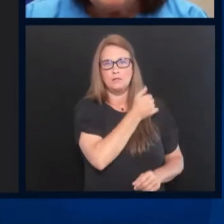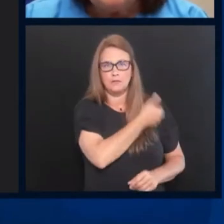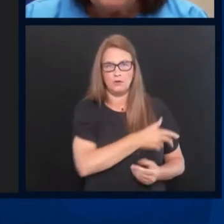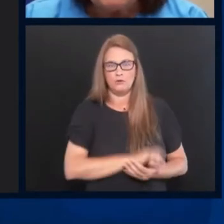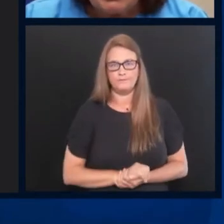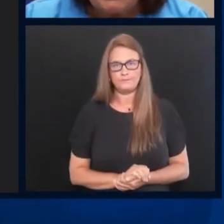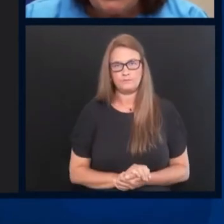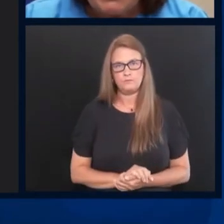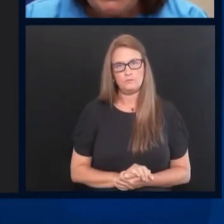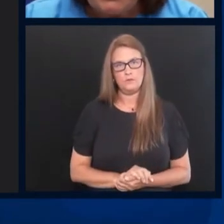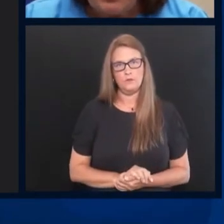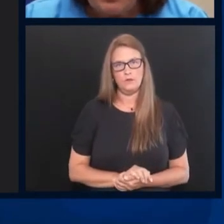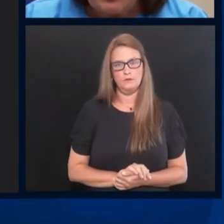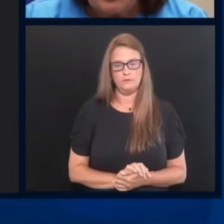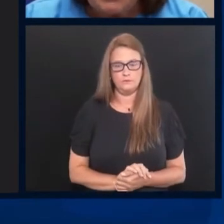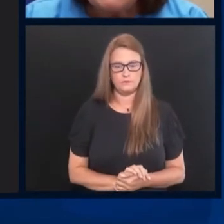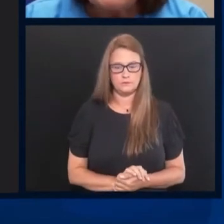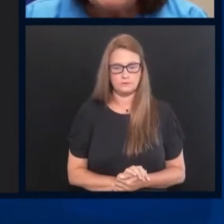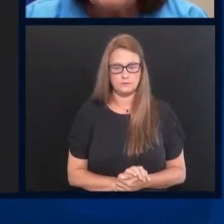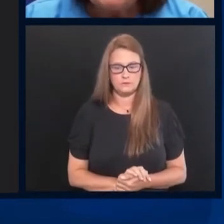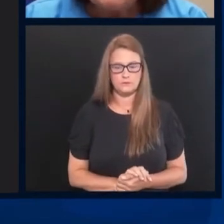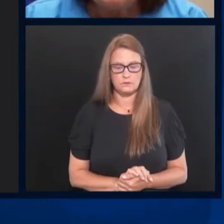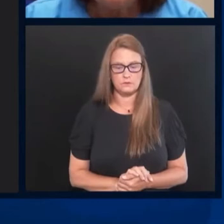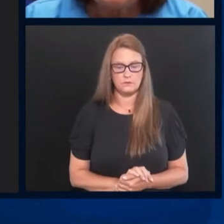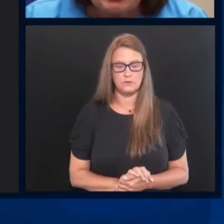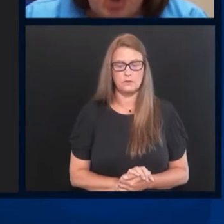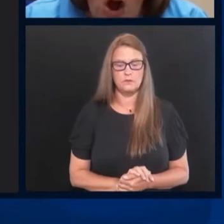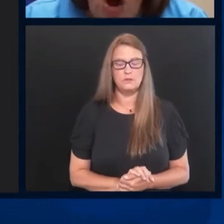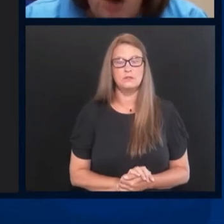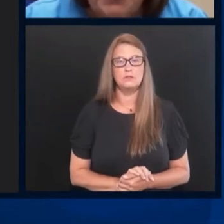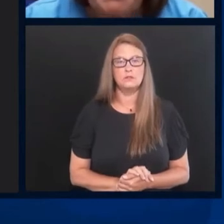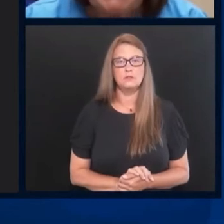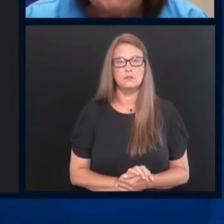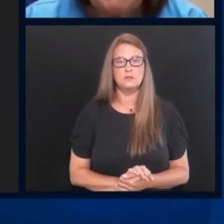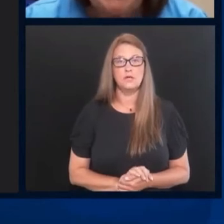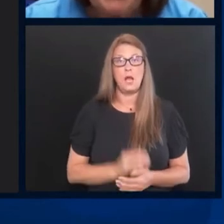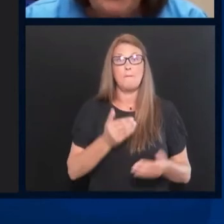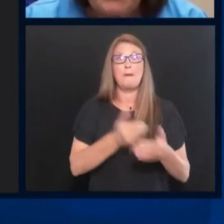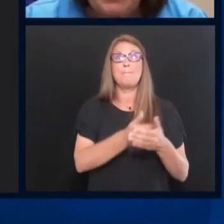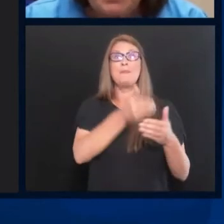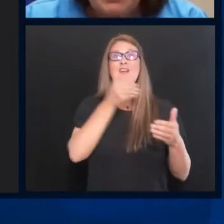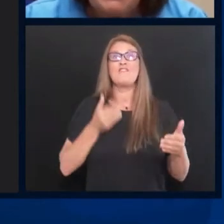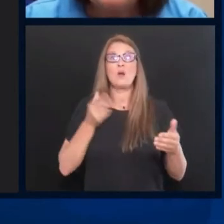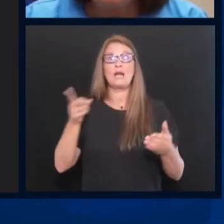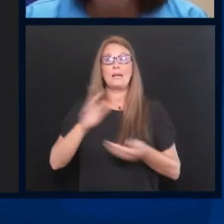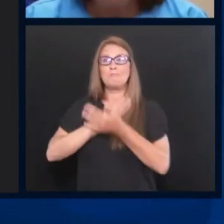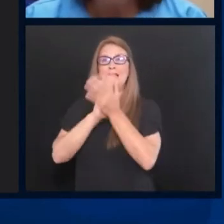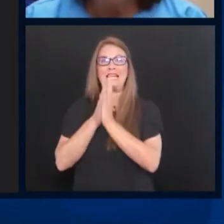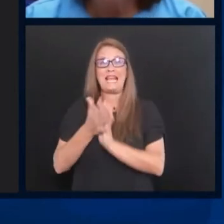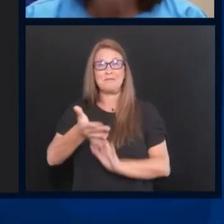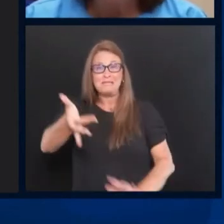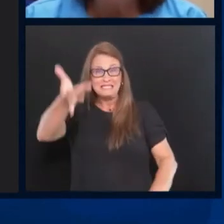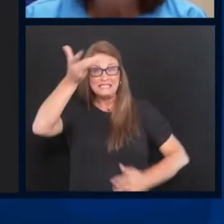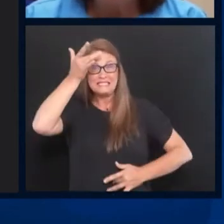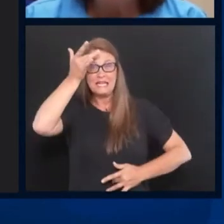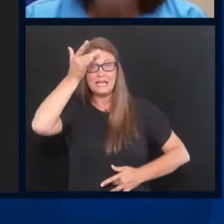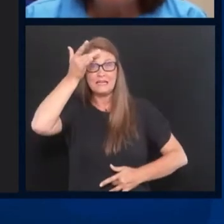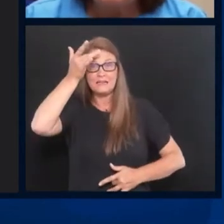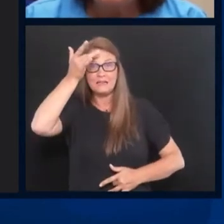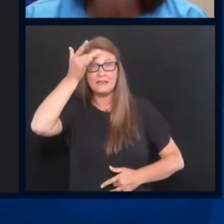But before Joey got so sick that he couldn't talk, he told people,